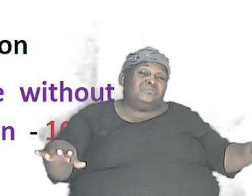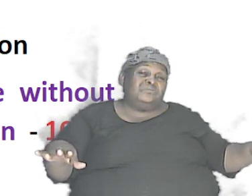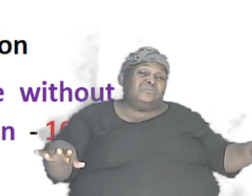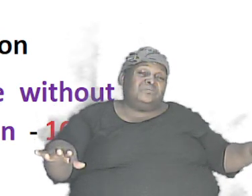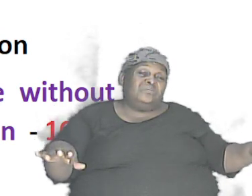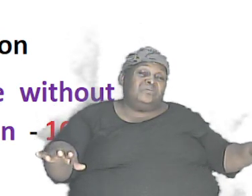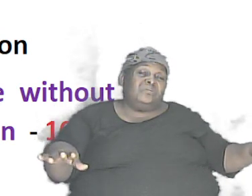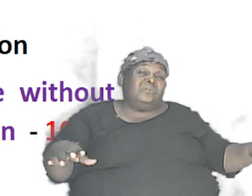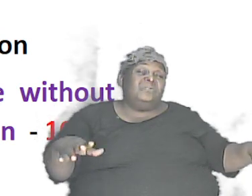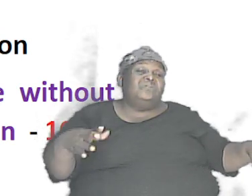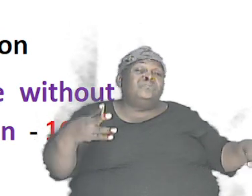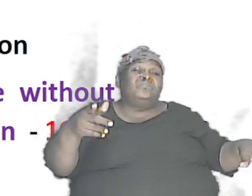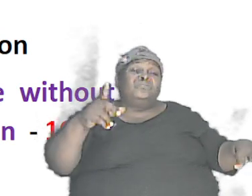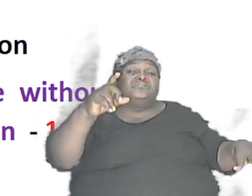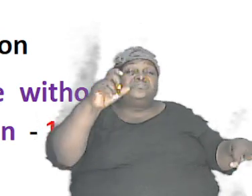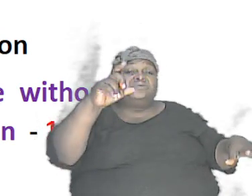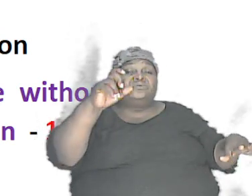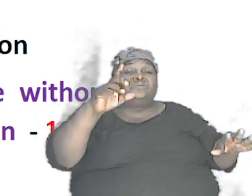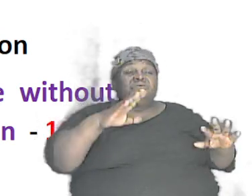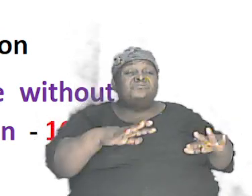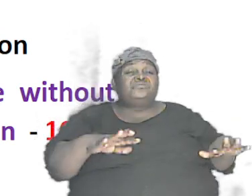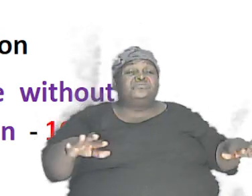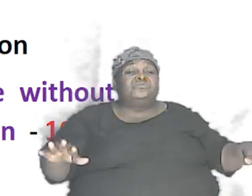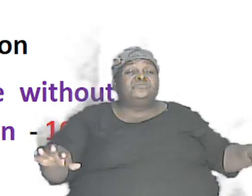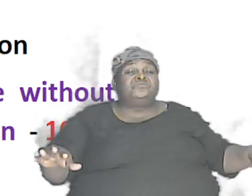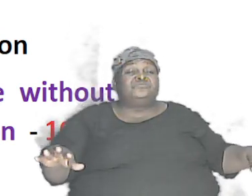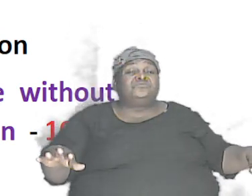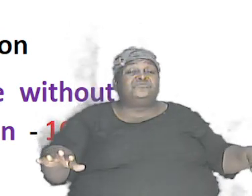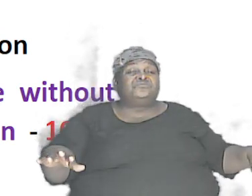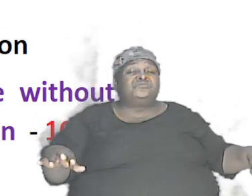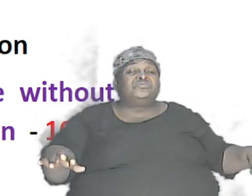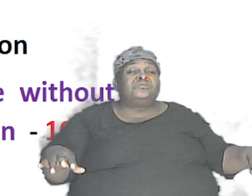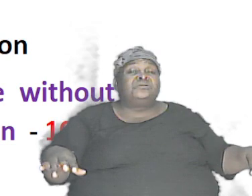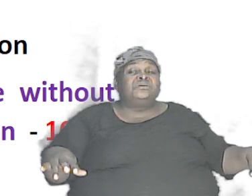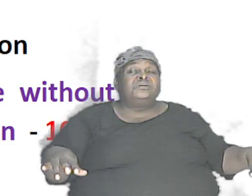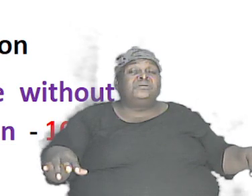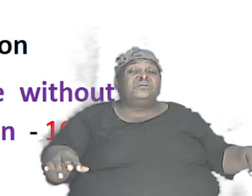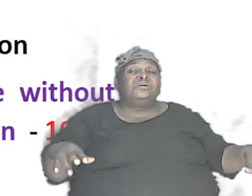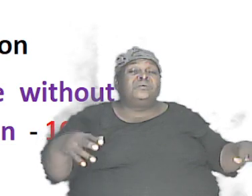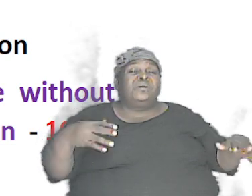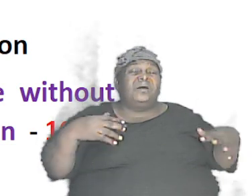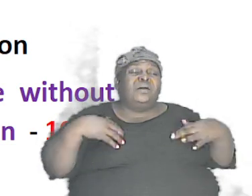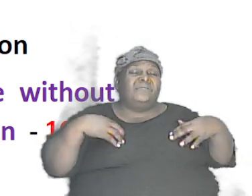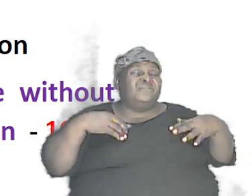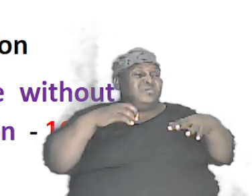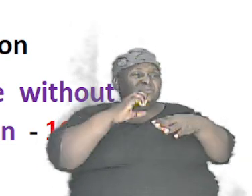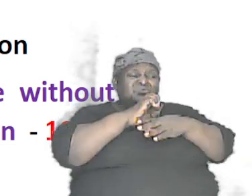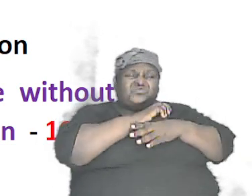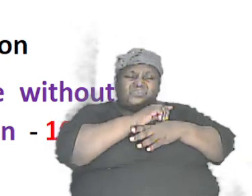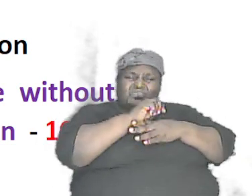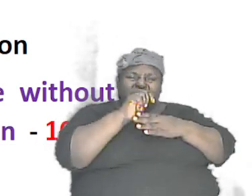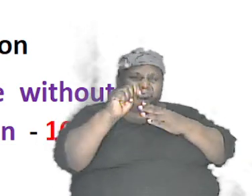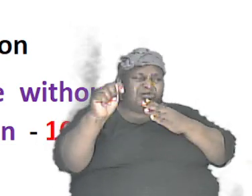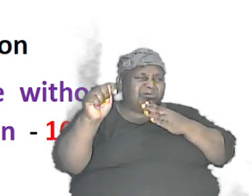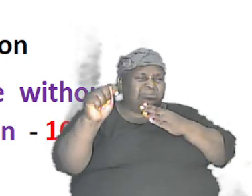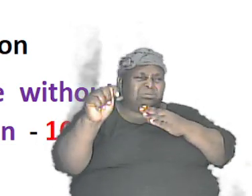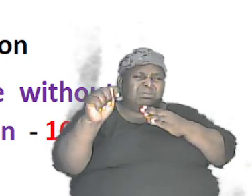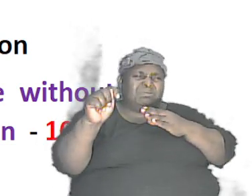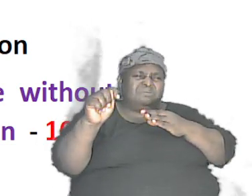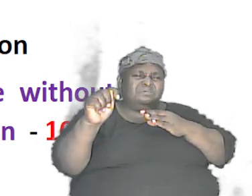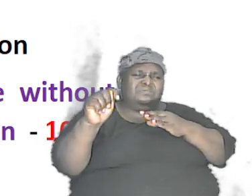those hundred children could have a total of